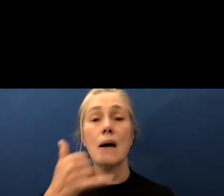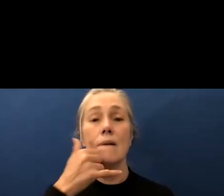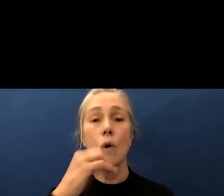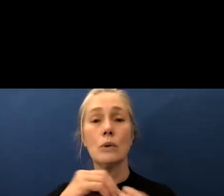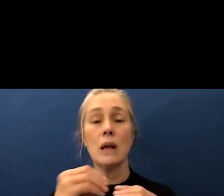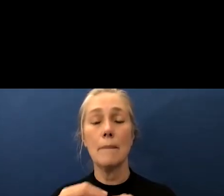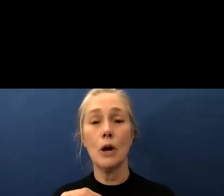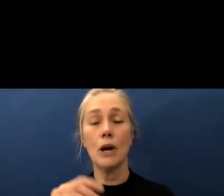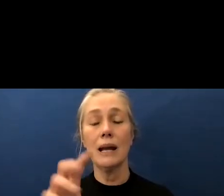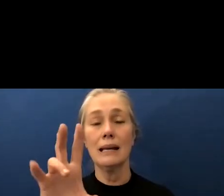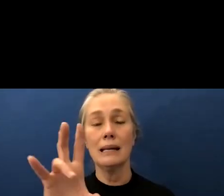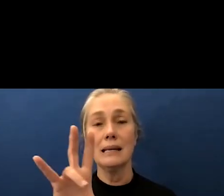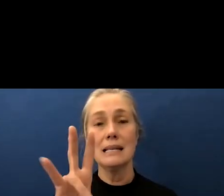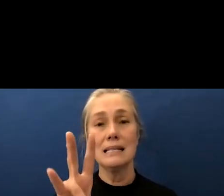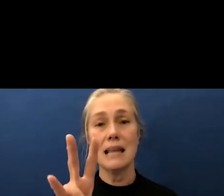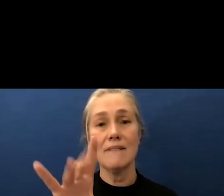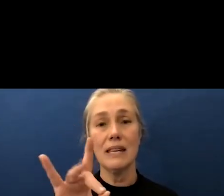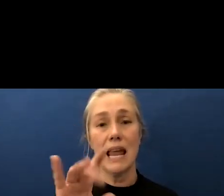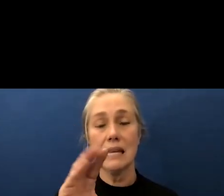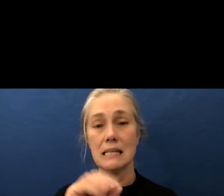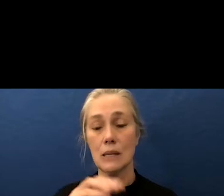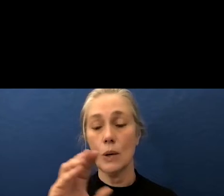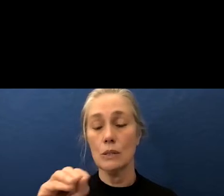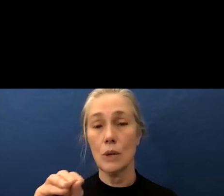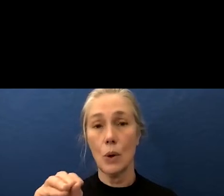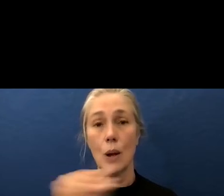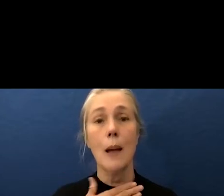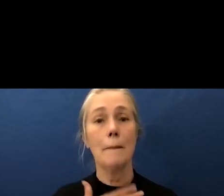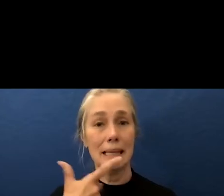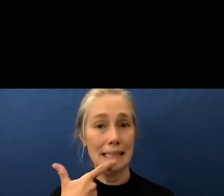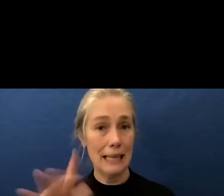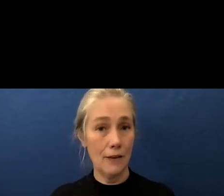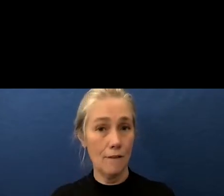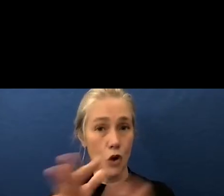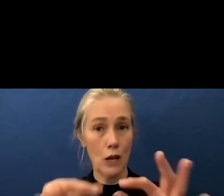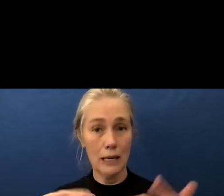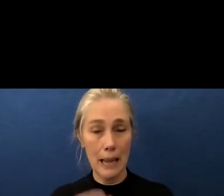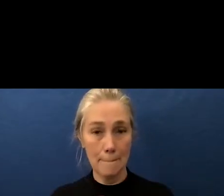in seven eight zero zero please state your full name